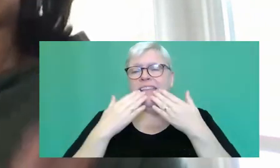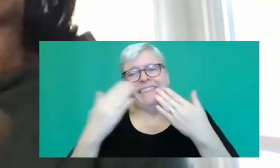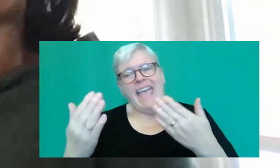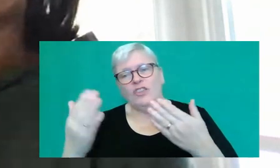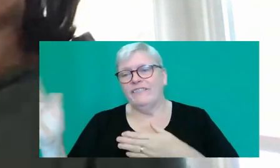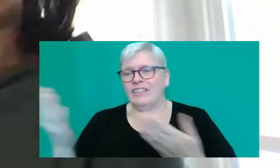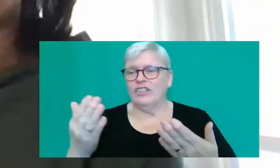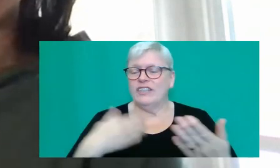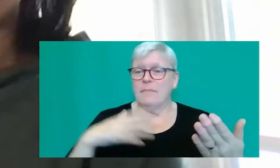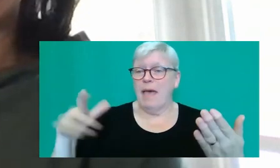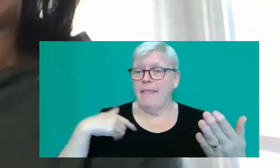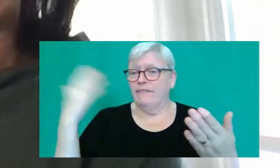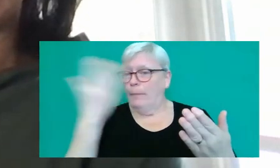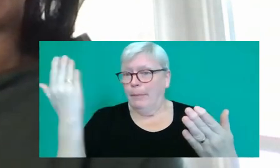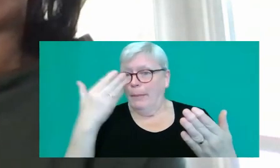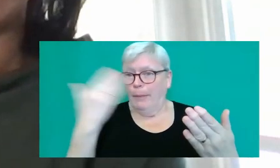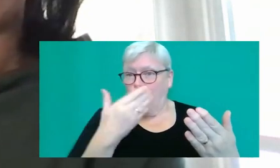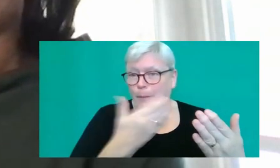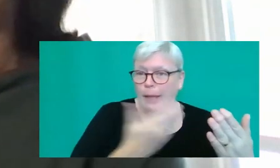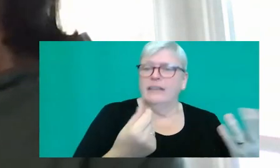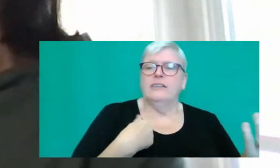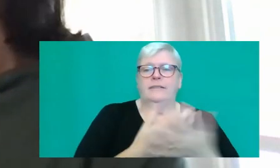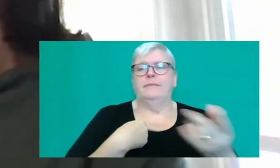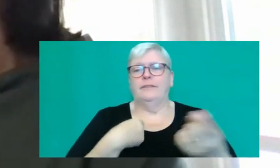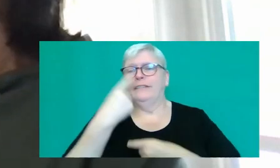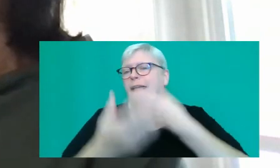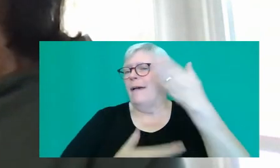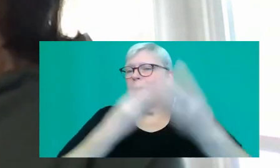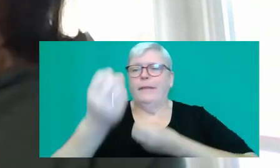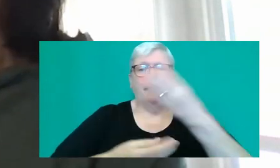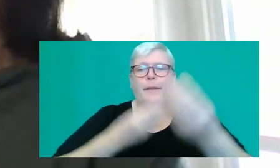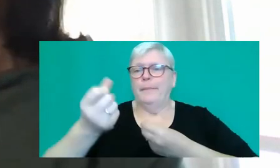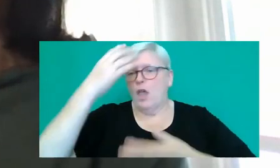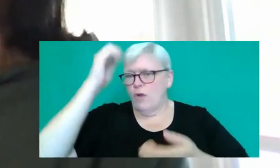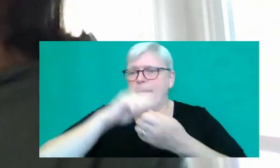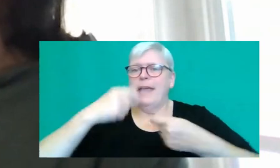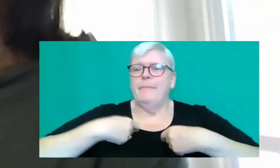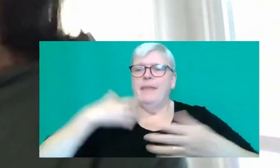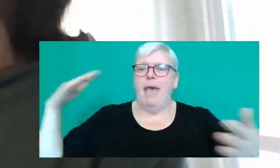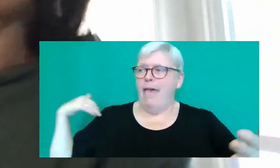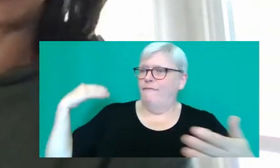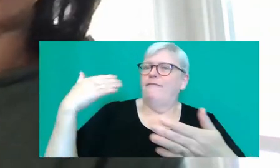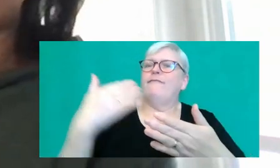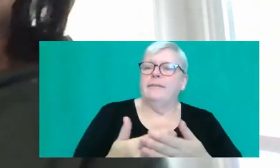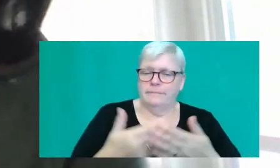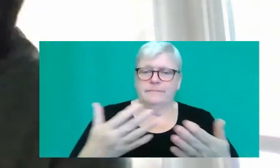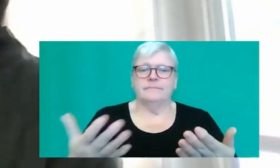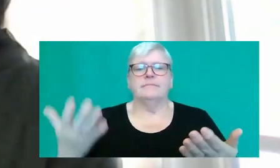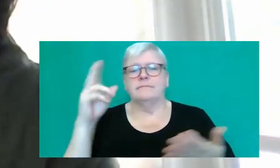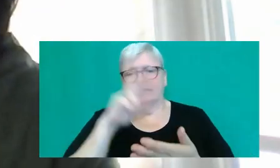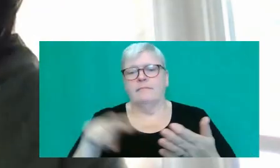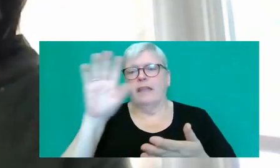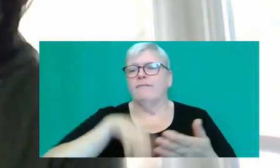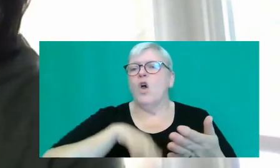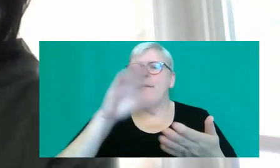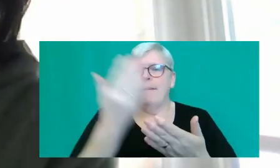life was flashing before my eyes as you were reminding me of all that. Okay, so I'm just going to read from page